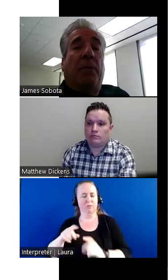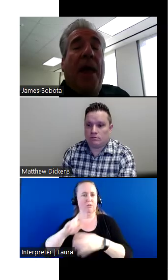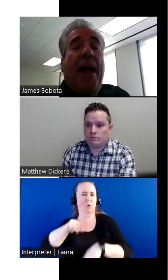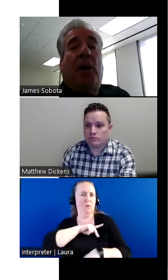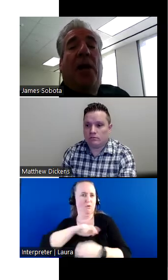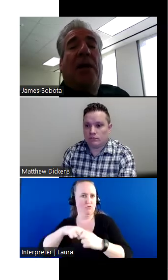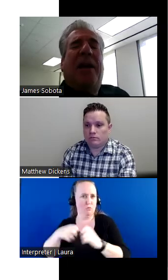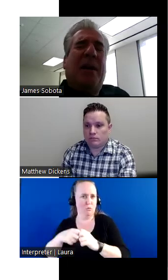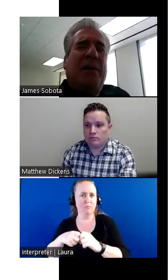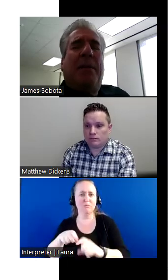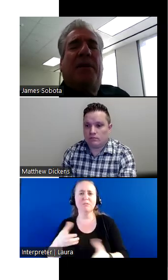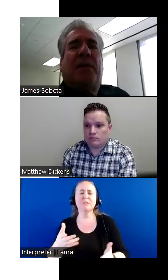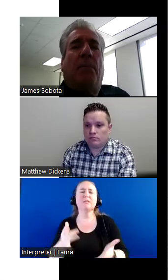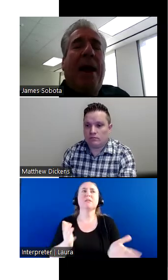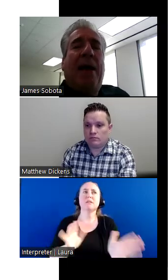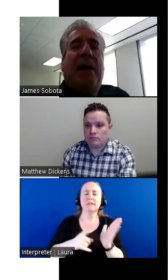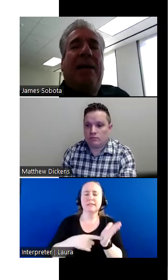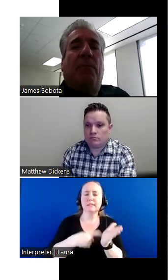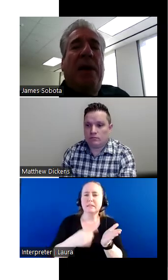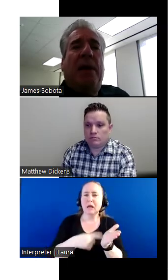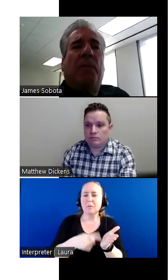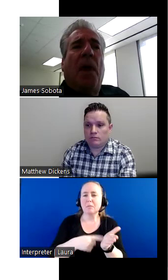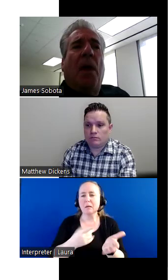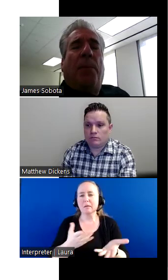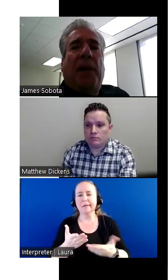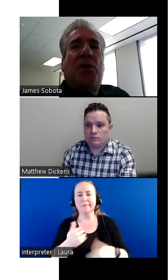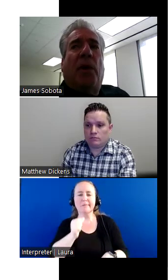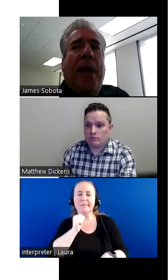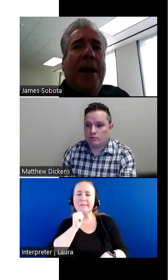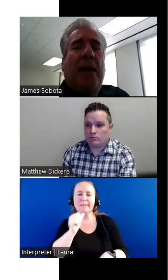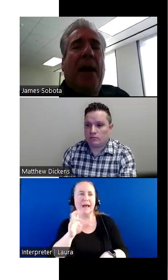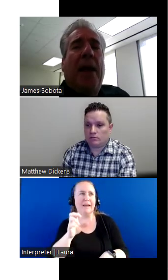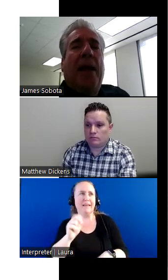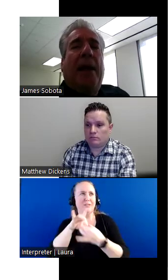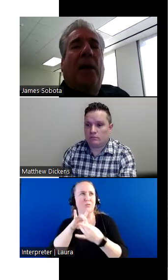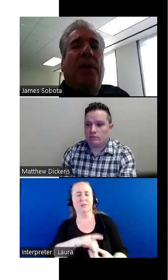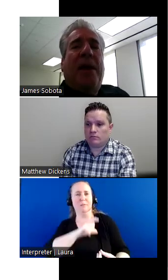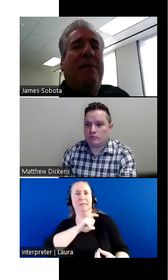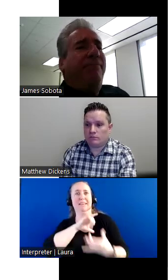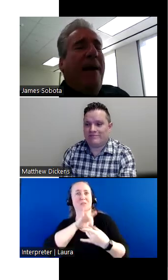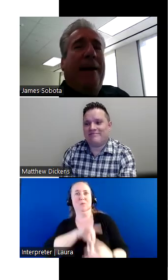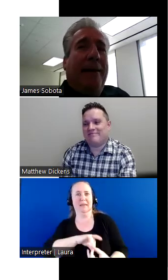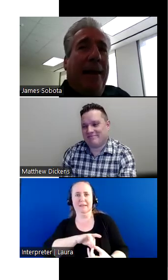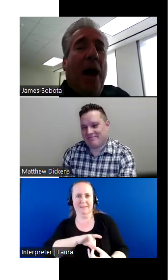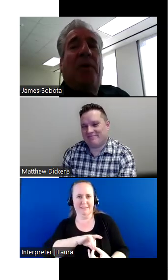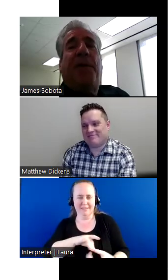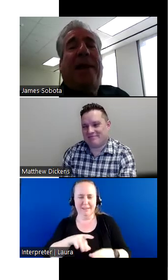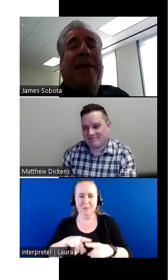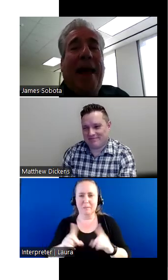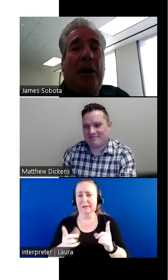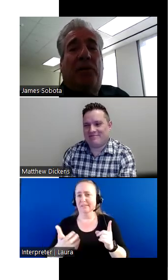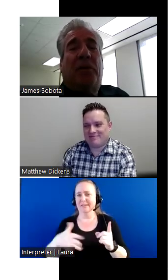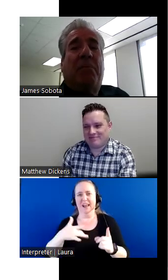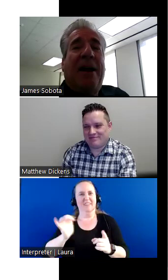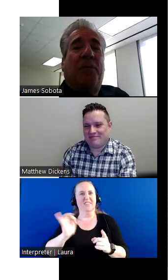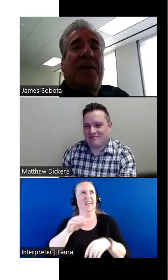problems and it couldn't, sometimes it's may not even be police related. It could be, I almost feel like